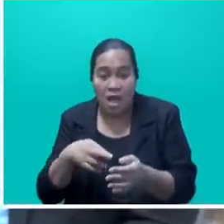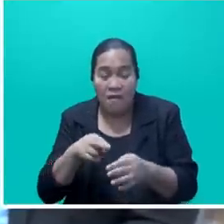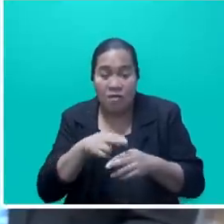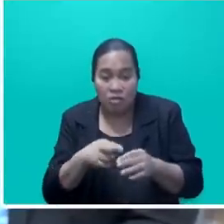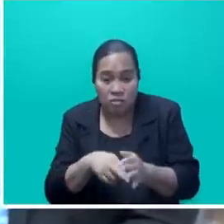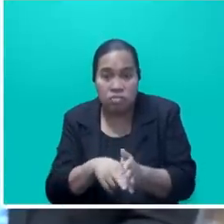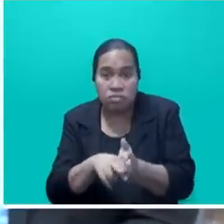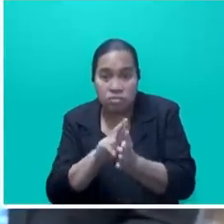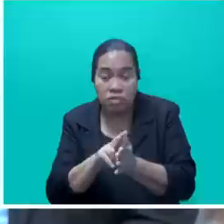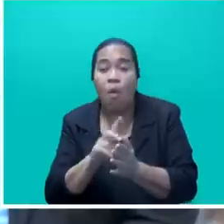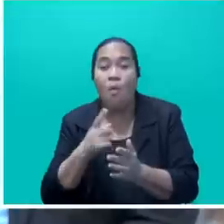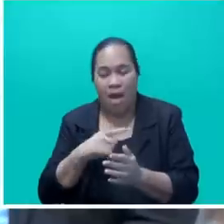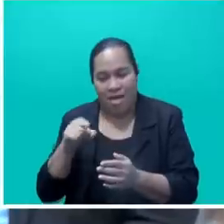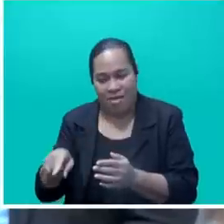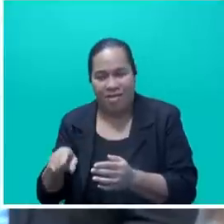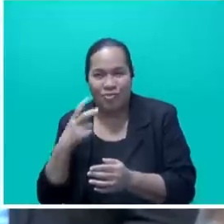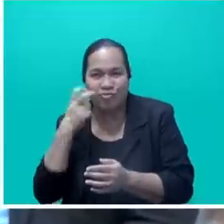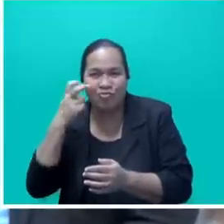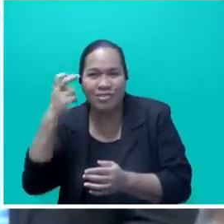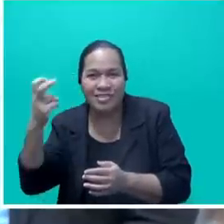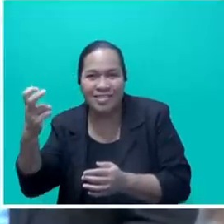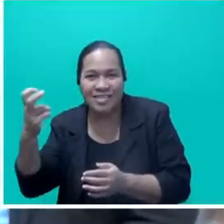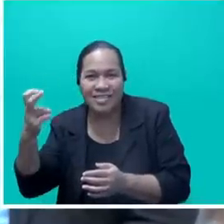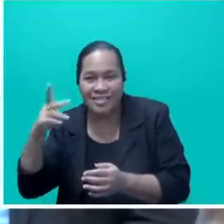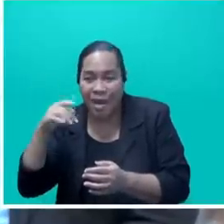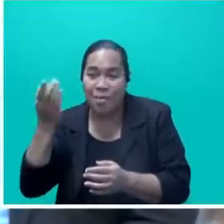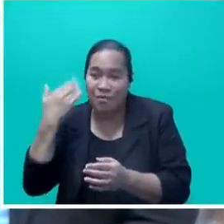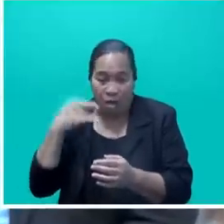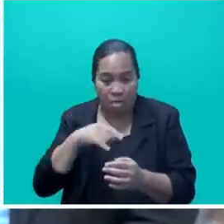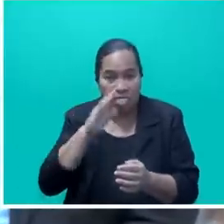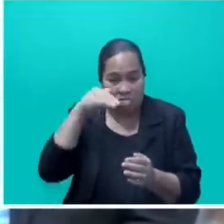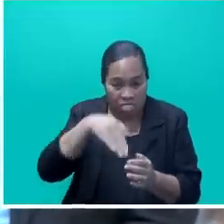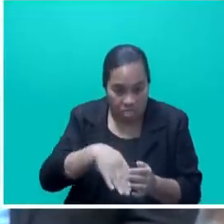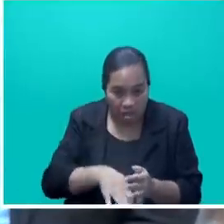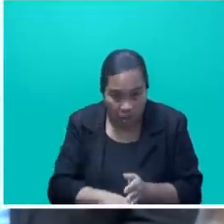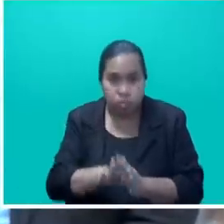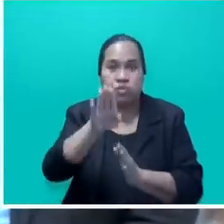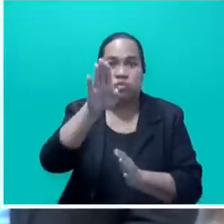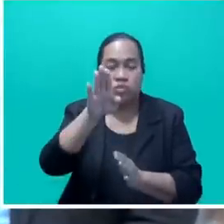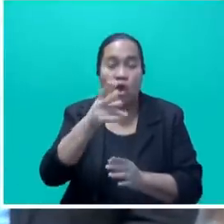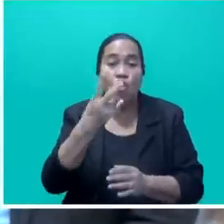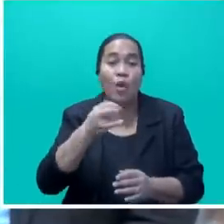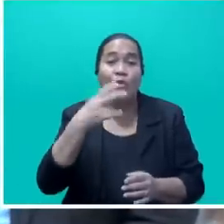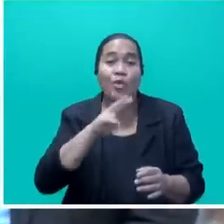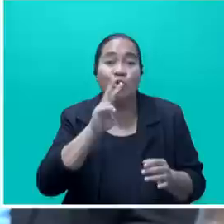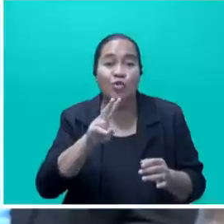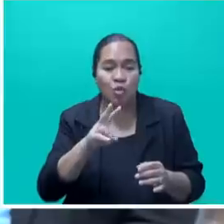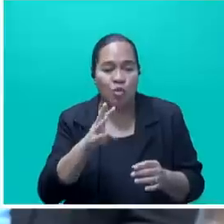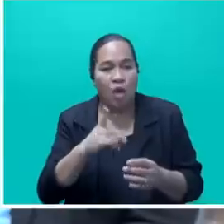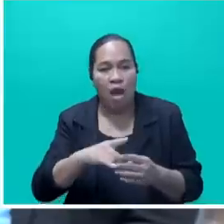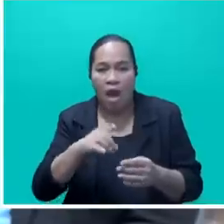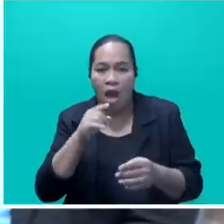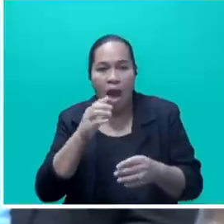back of a strong tourism rebound. In 2022, our visitor arrivals surpassed expectations,